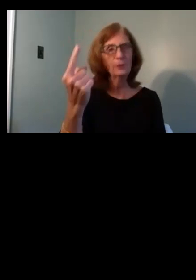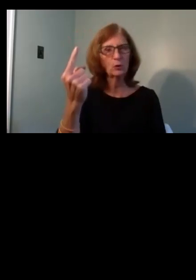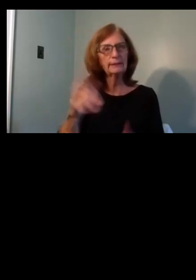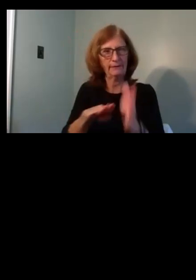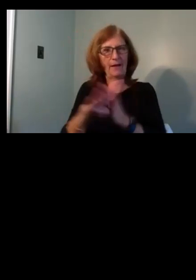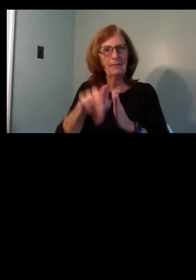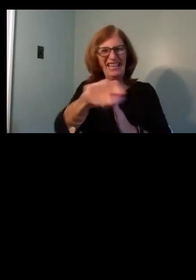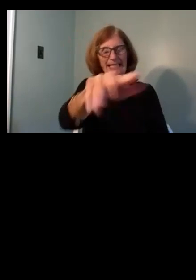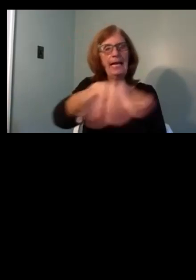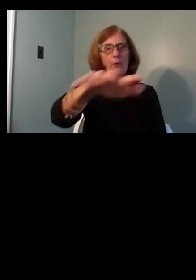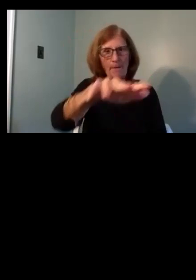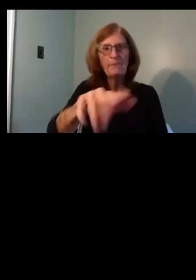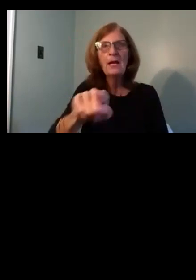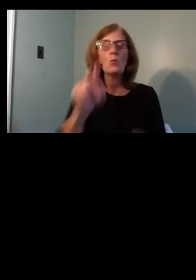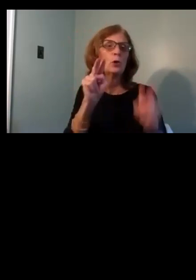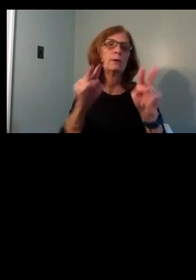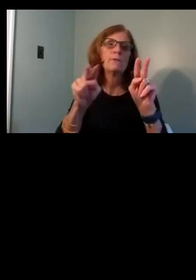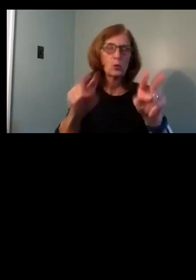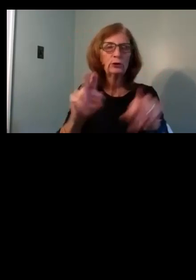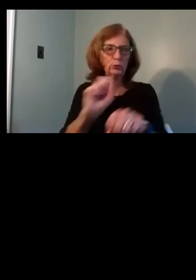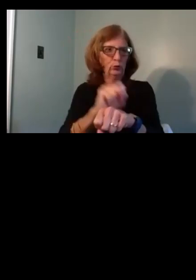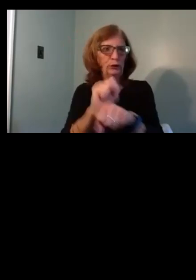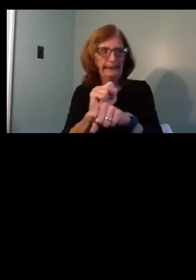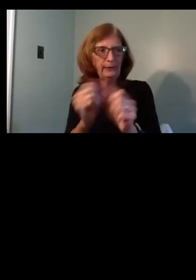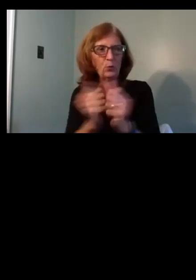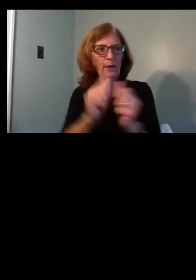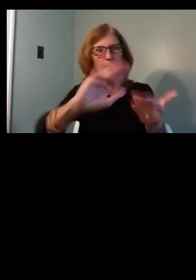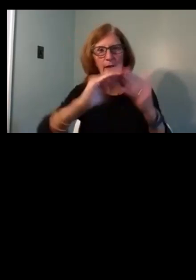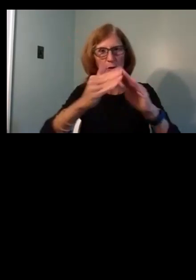And we are looking forward to working with the community throughout this process.